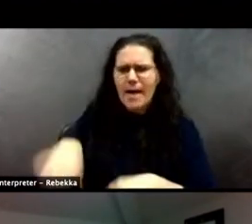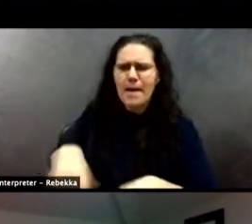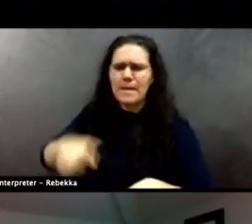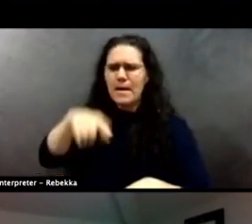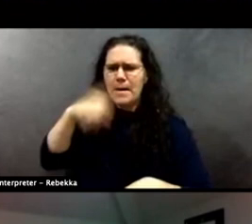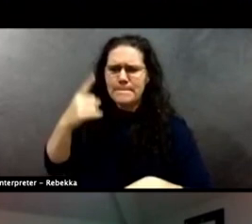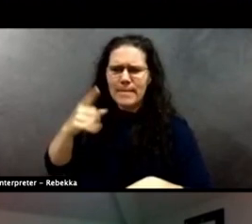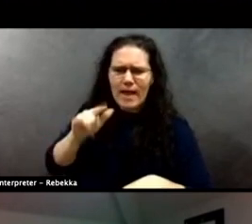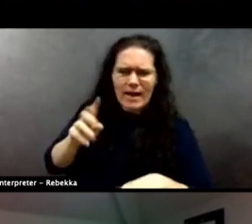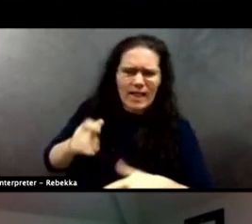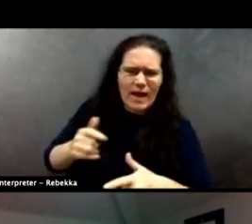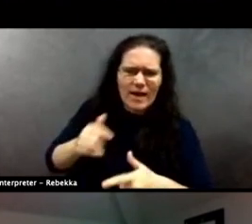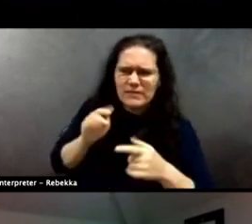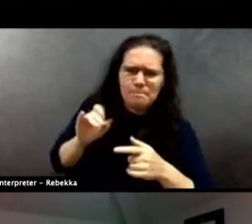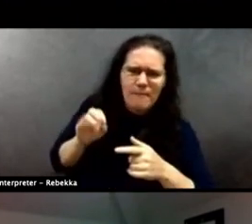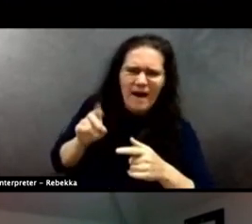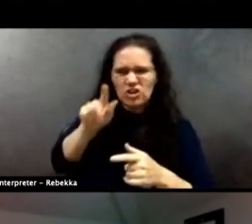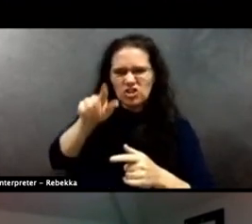uncomfortable